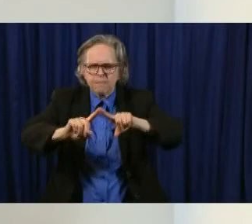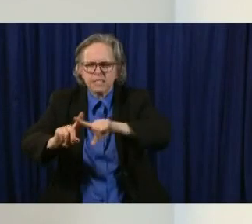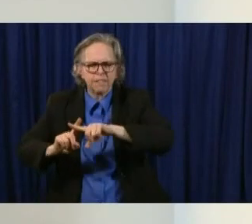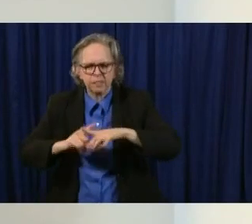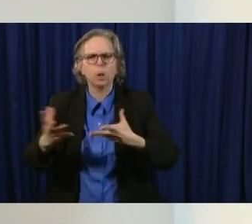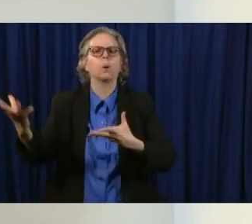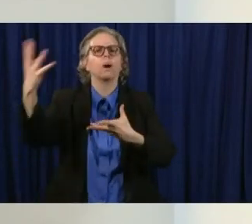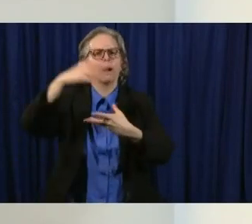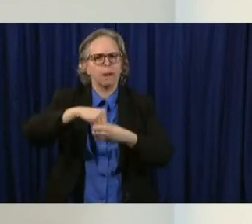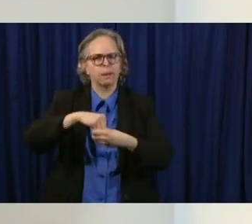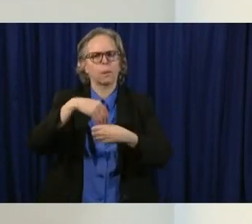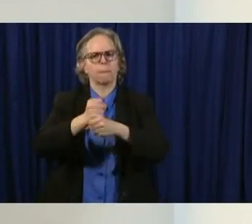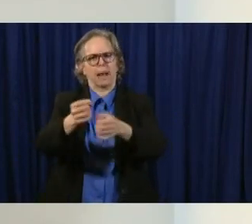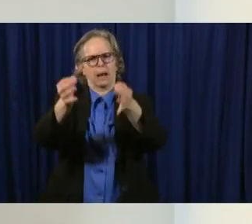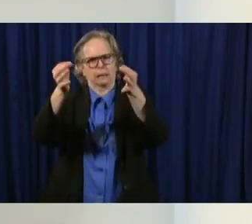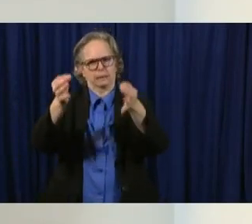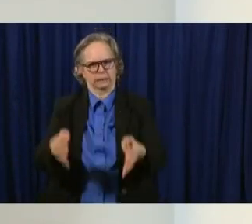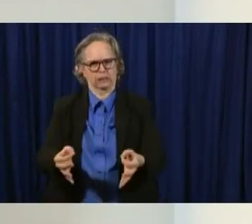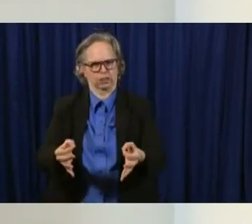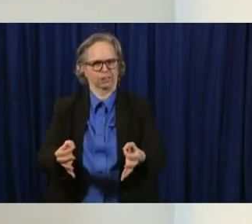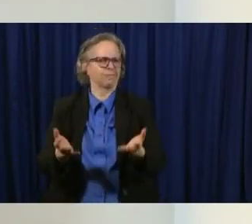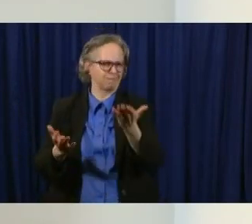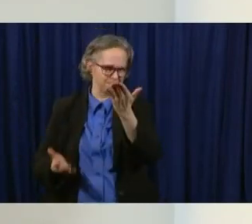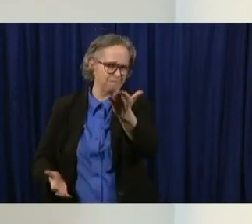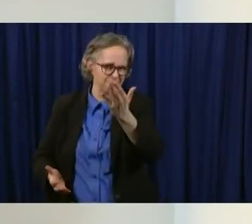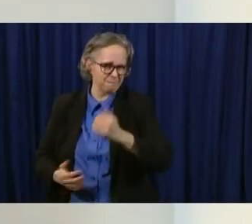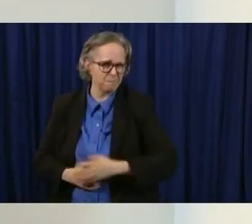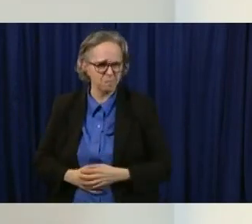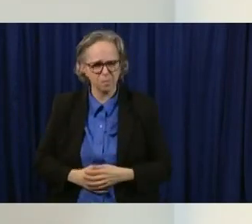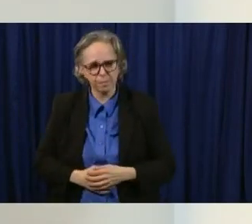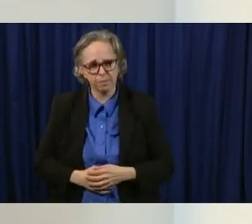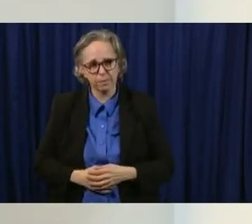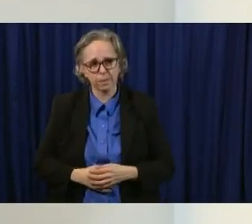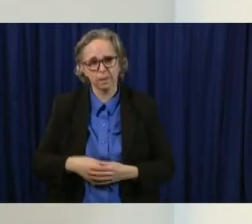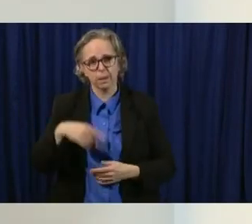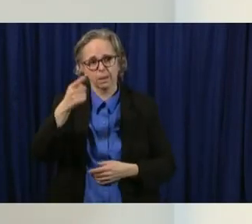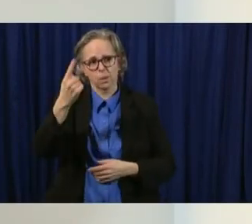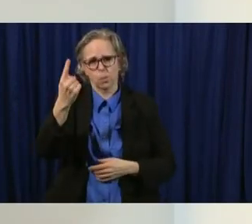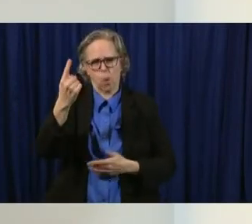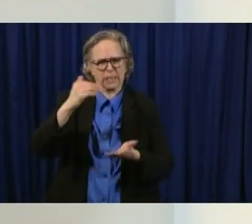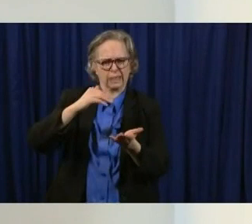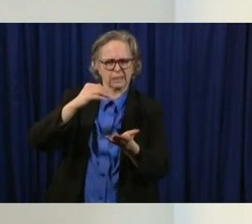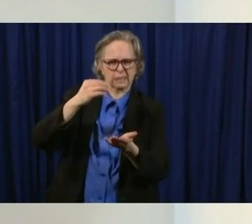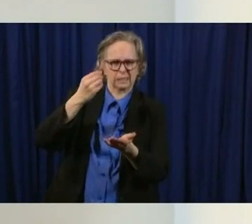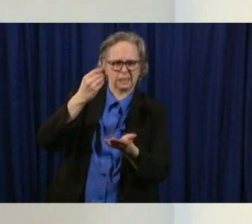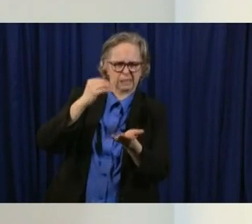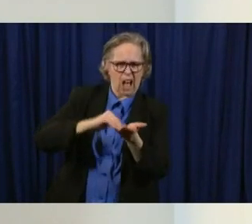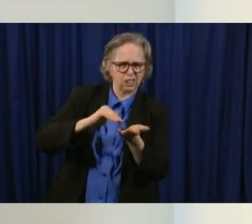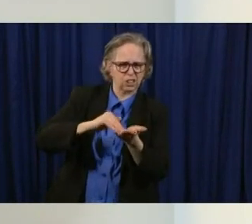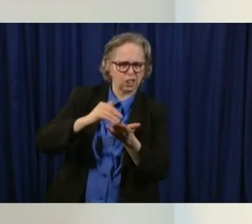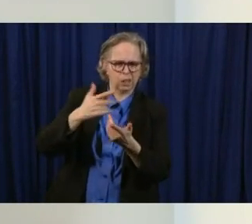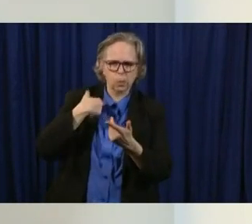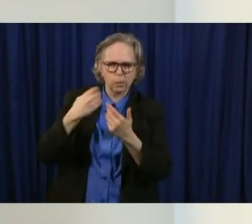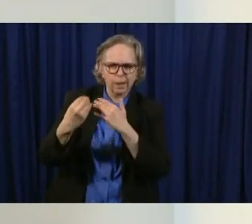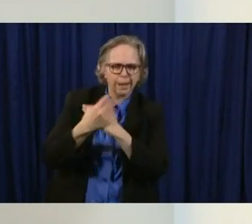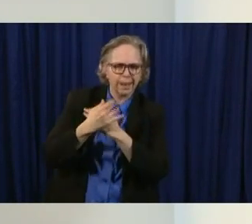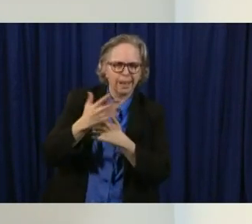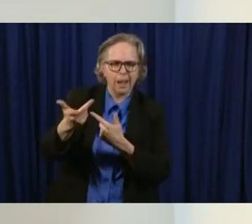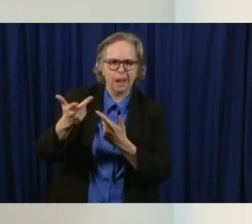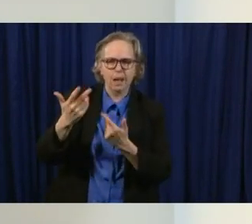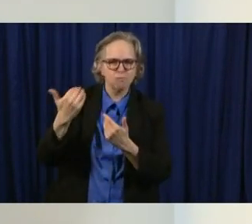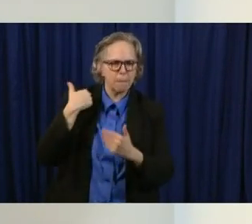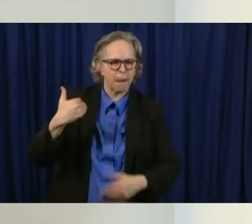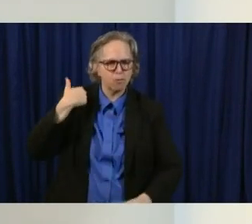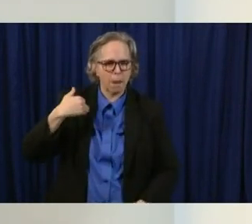Salt about this, uh, coronavirus, because we, we talked to lots of people. He regularly reminds me that there's not a lot of information